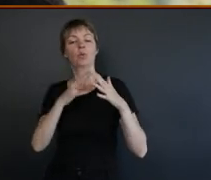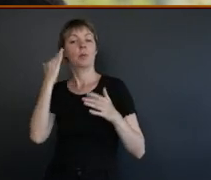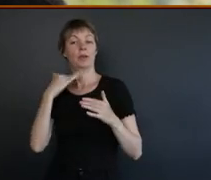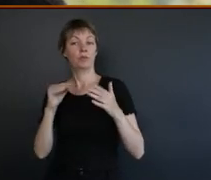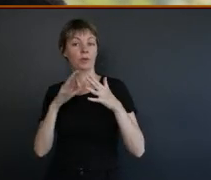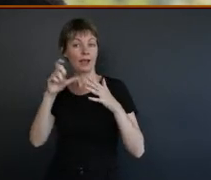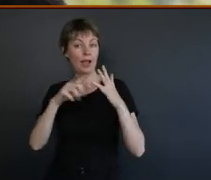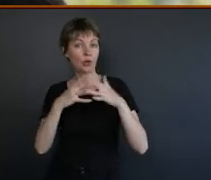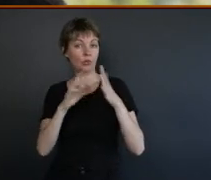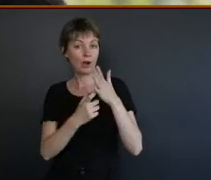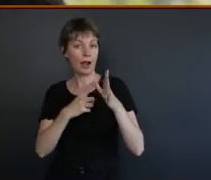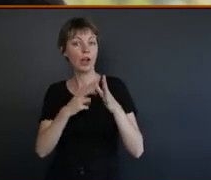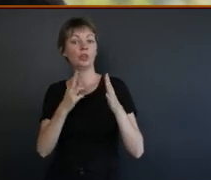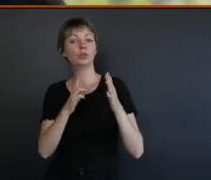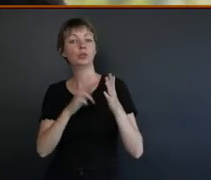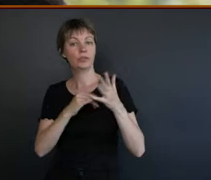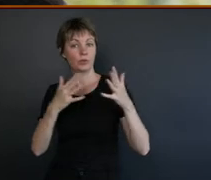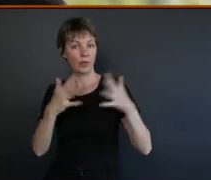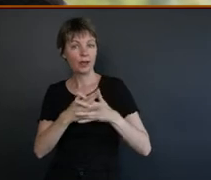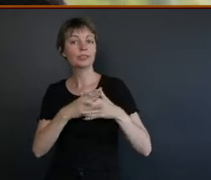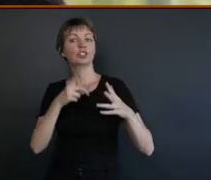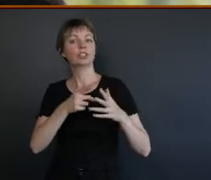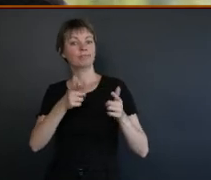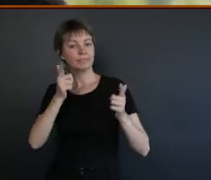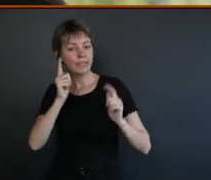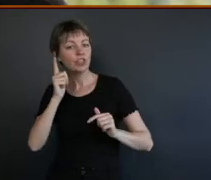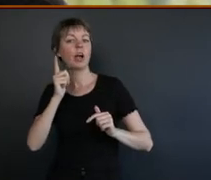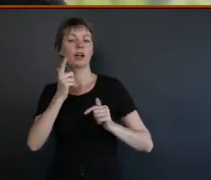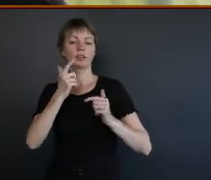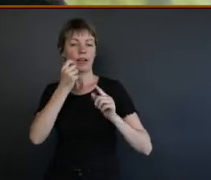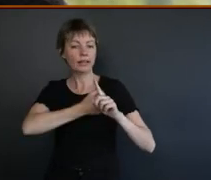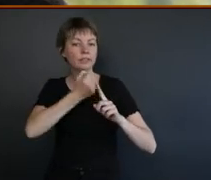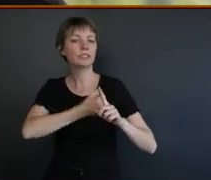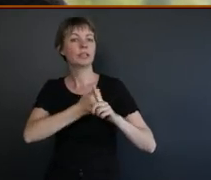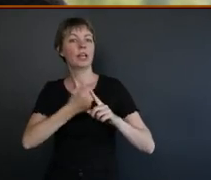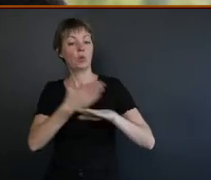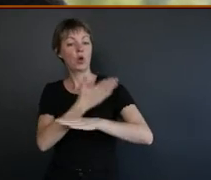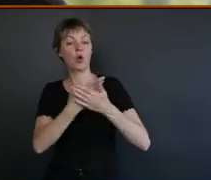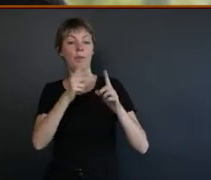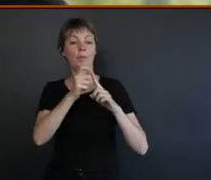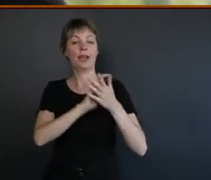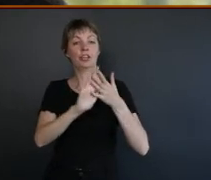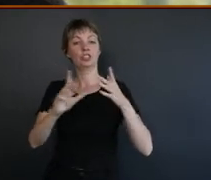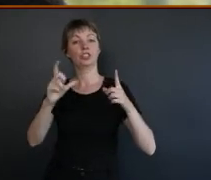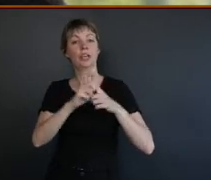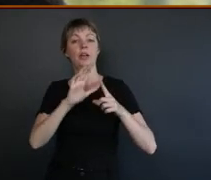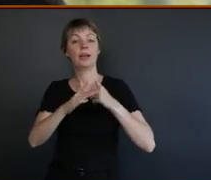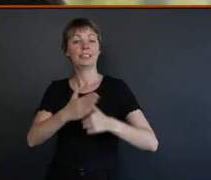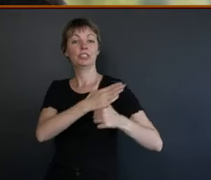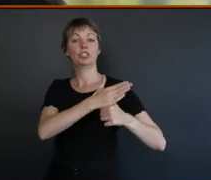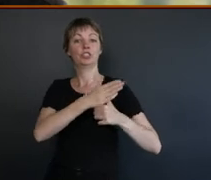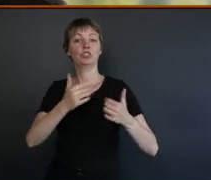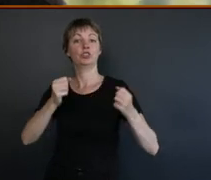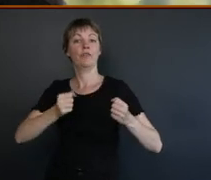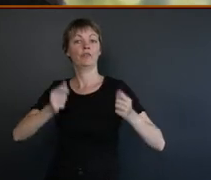She is a cultural educator, teacher, activist and working on a PhD about Indigenous sovereignty. She is a lead organiser and prominent